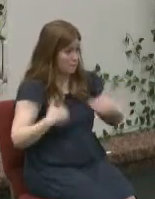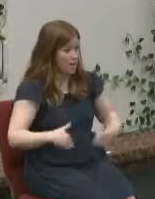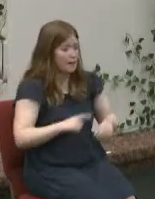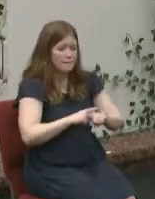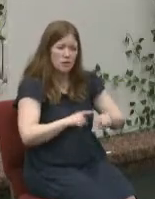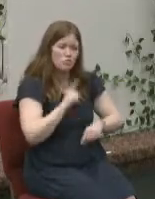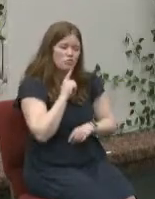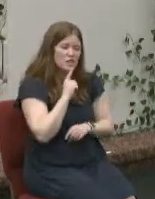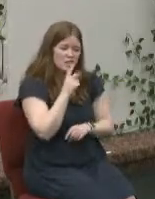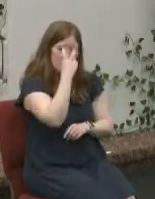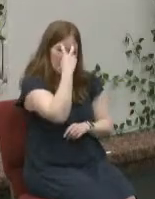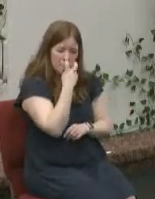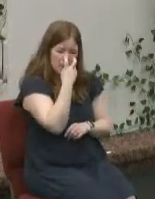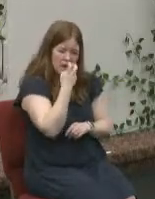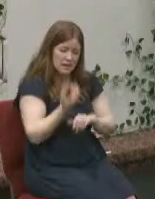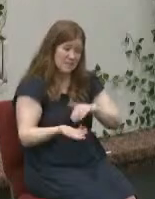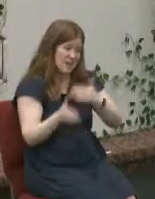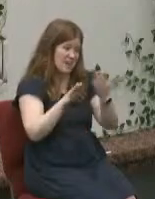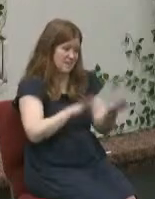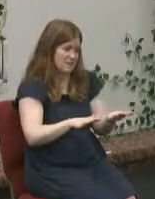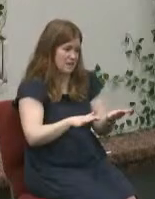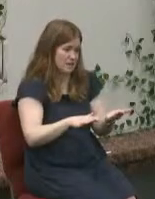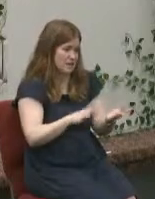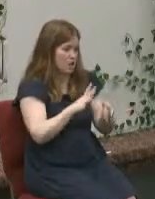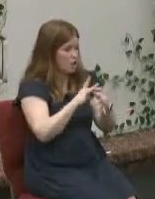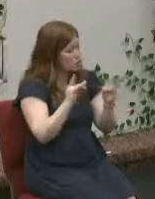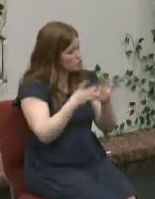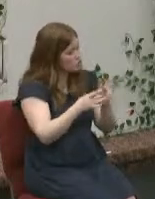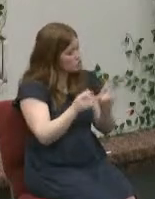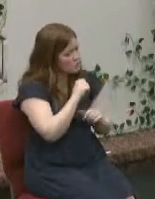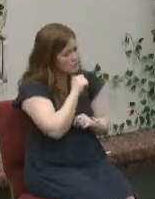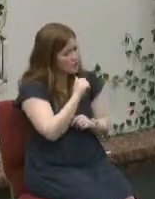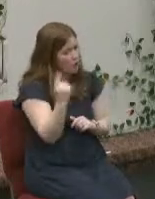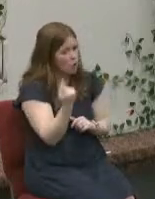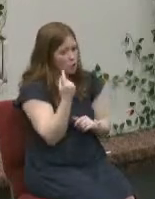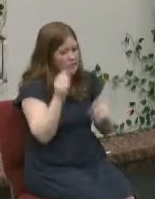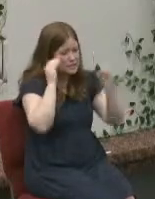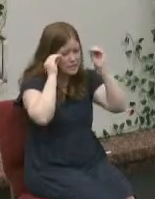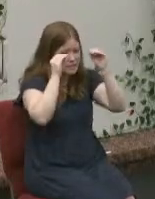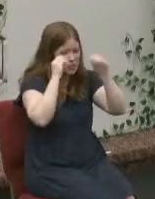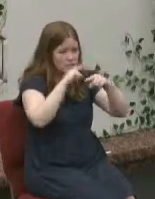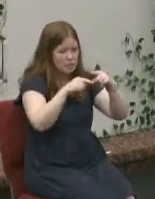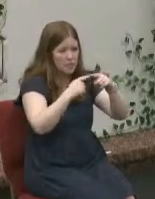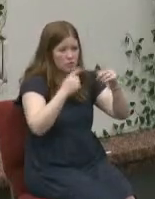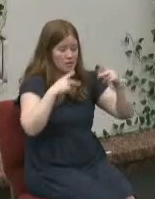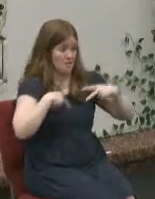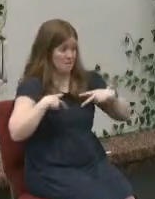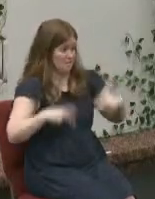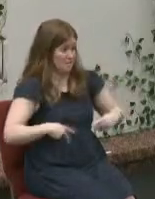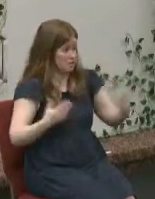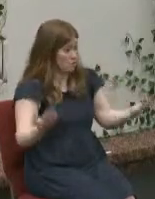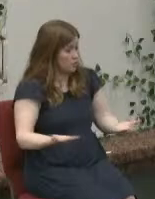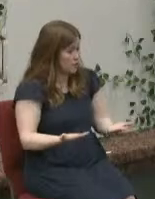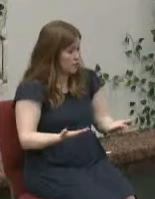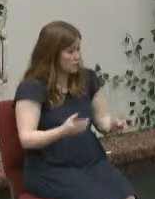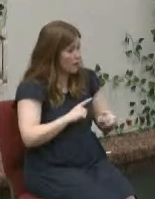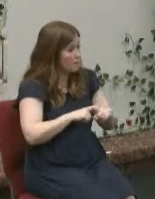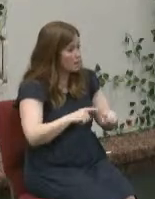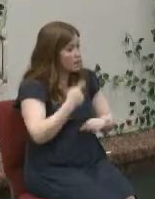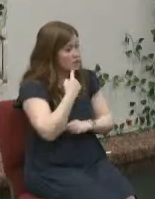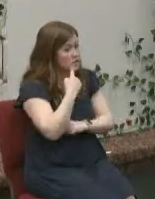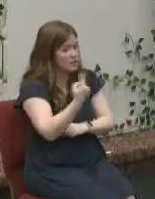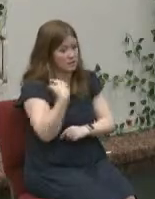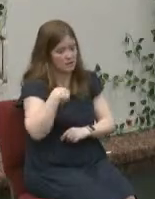dead you see the stories and how they are written are not just to teach us about physical things listen they're telling us